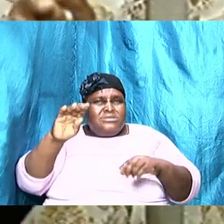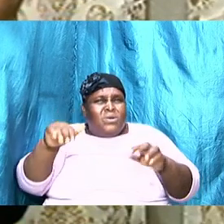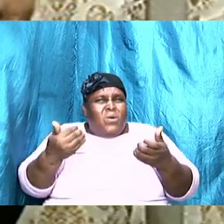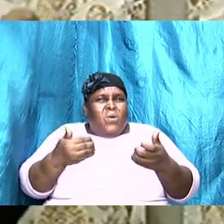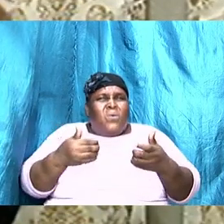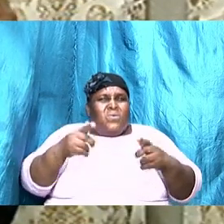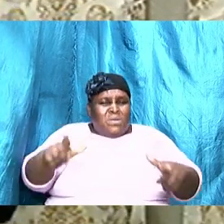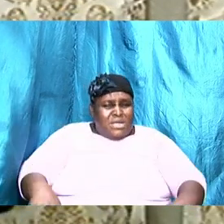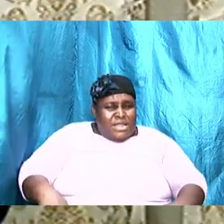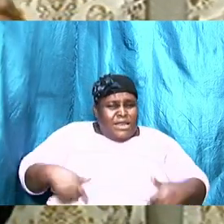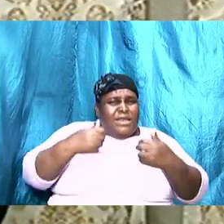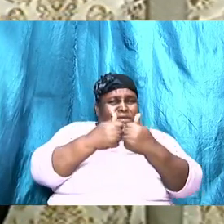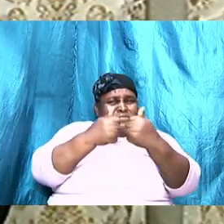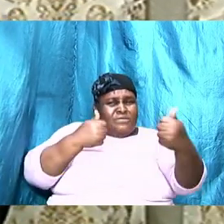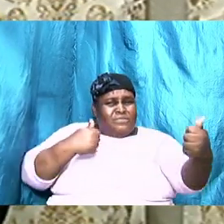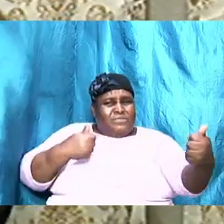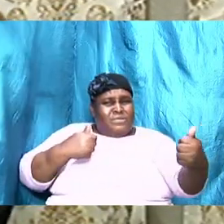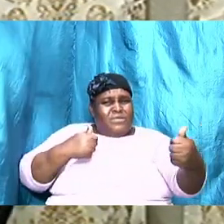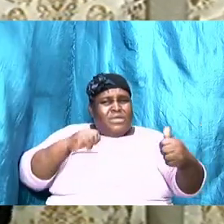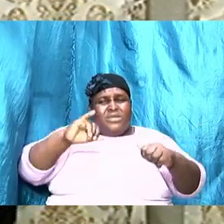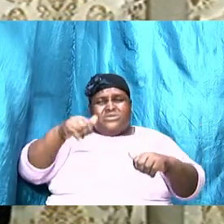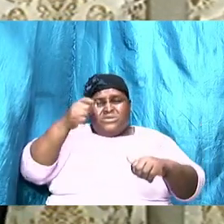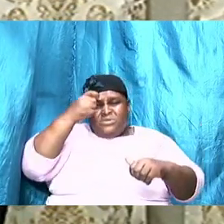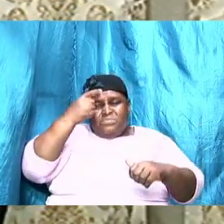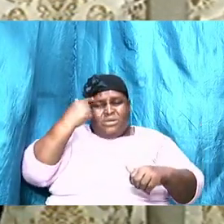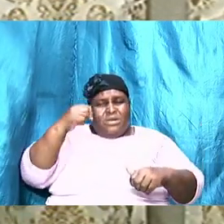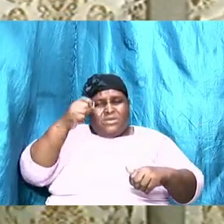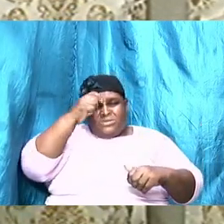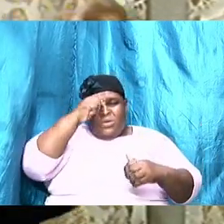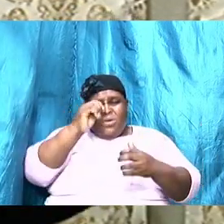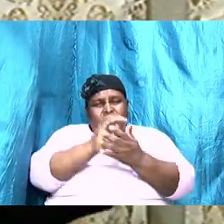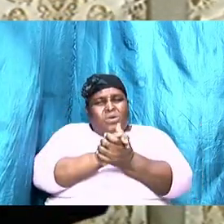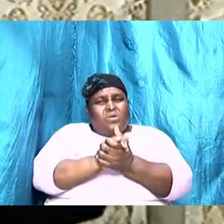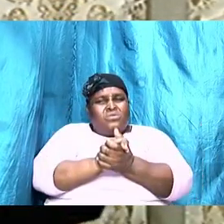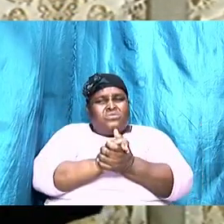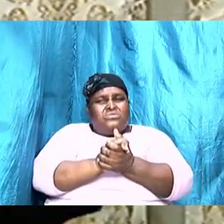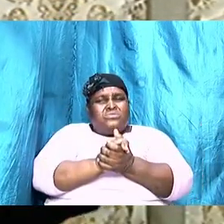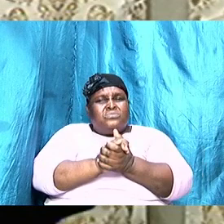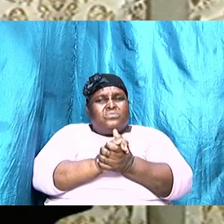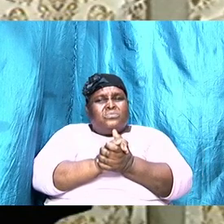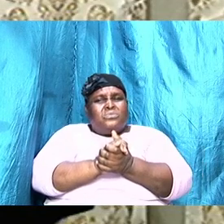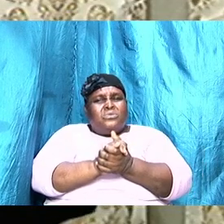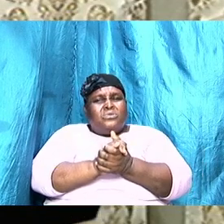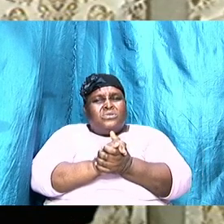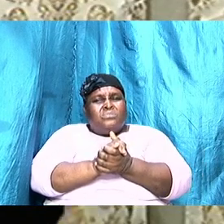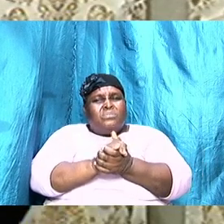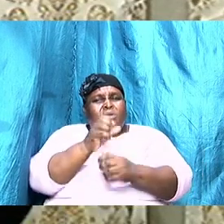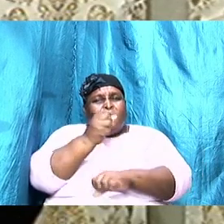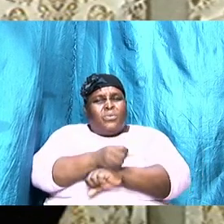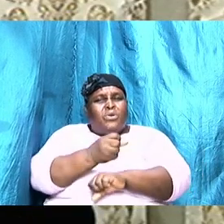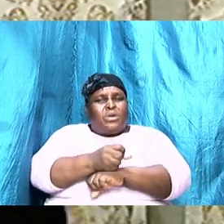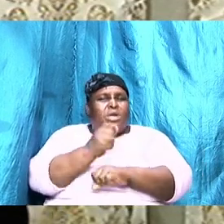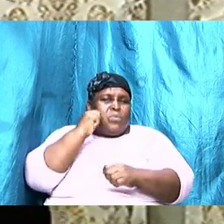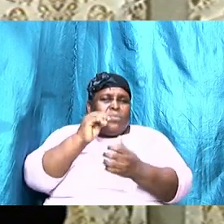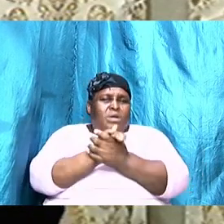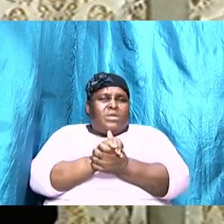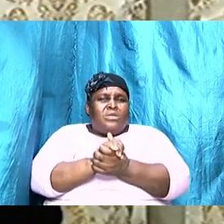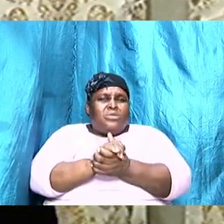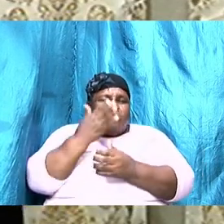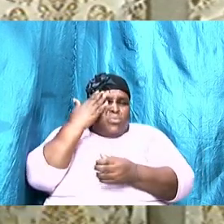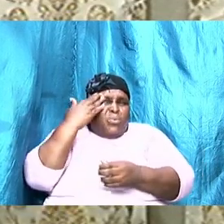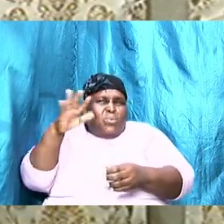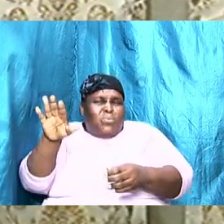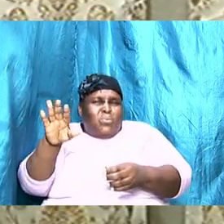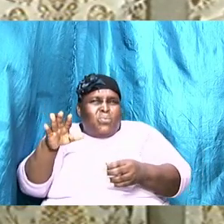that because a husband work and a wife work I don't know what my wife earn I don't know what my